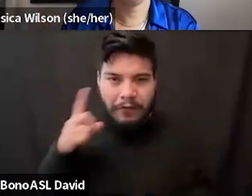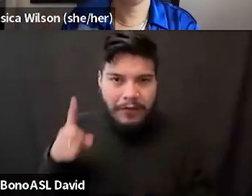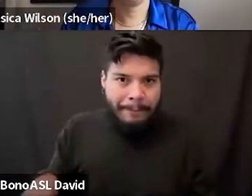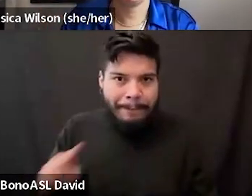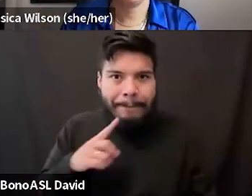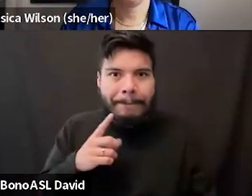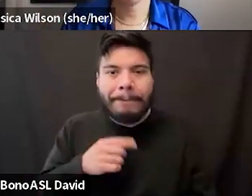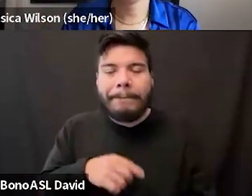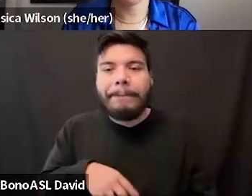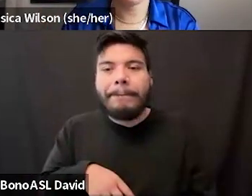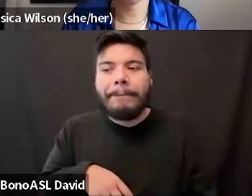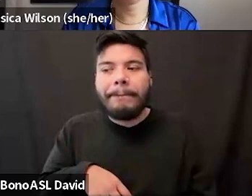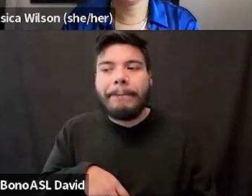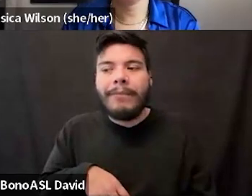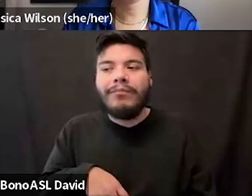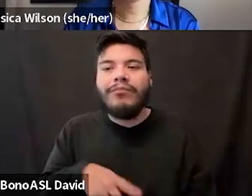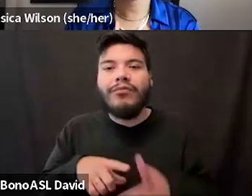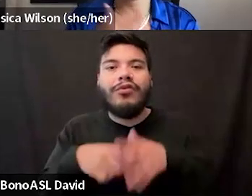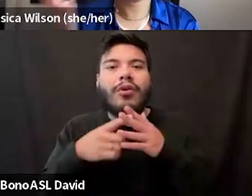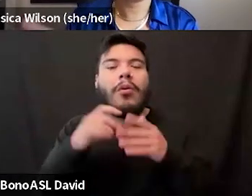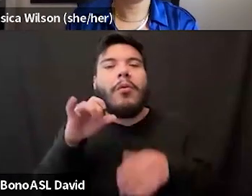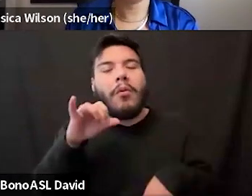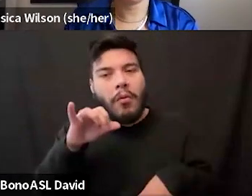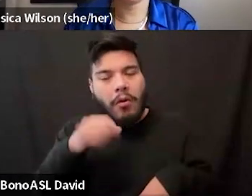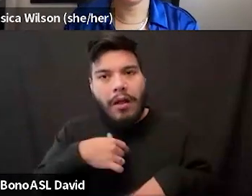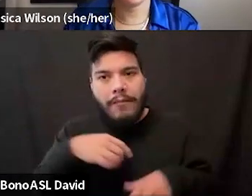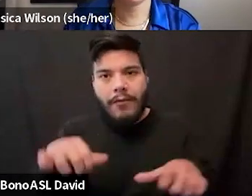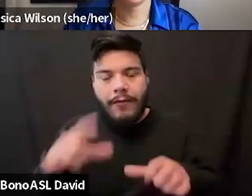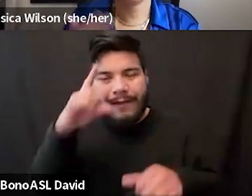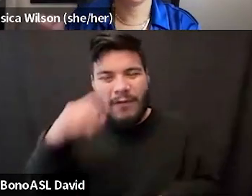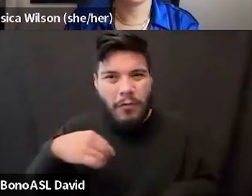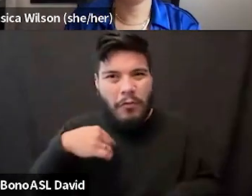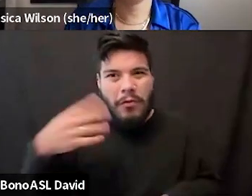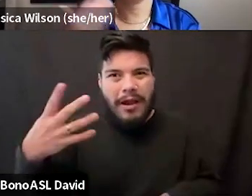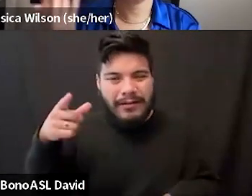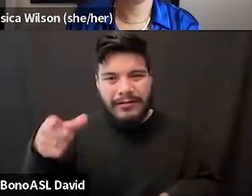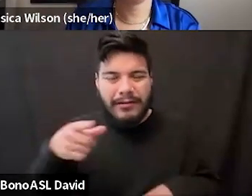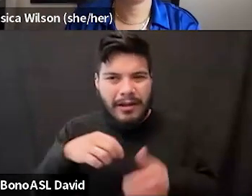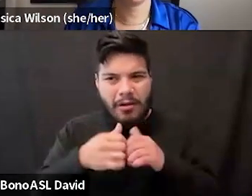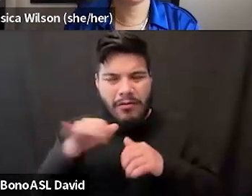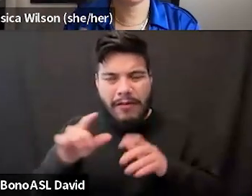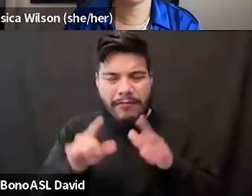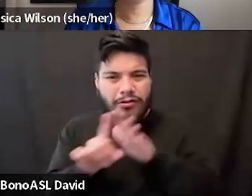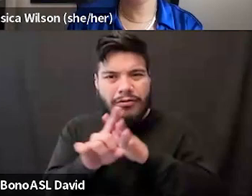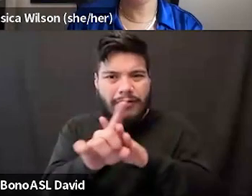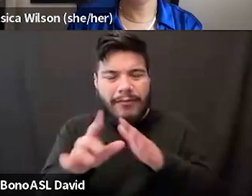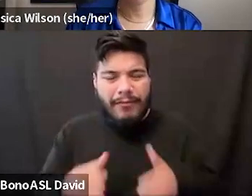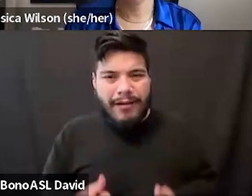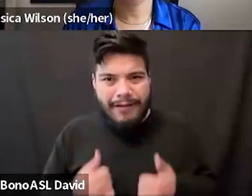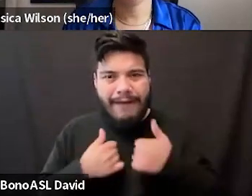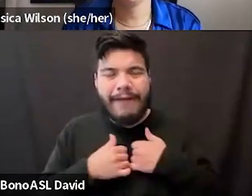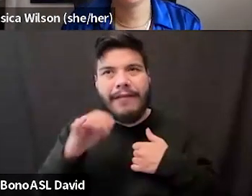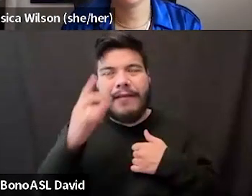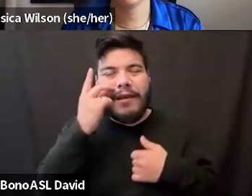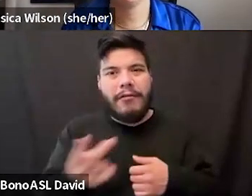So like, Oh, if I am performing for awareness, like what are all these different ways that that is showing up in my life? And just the reflection that came from that